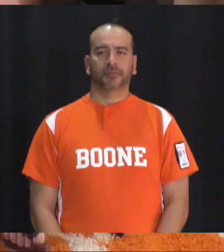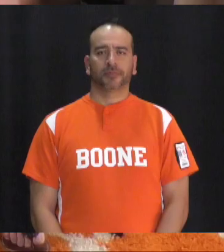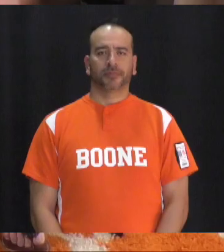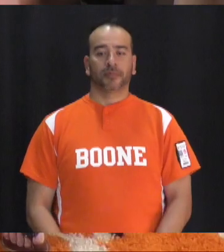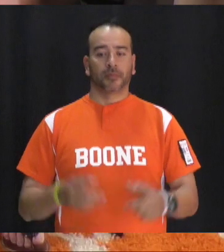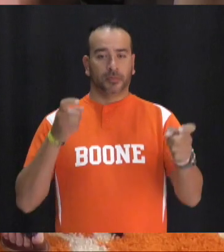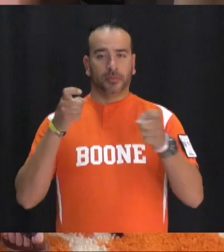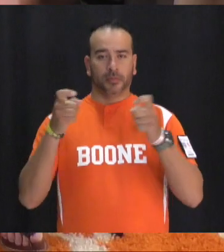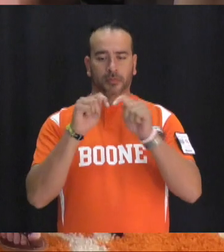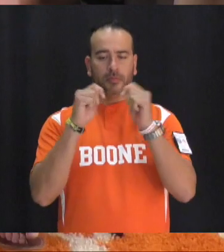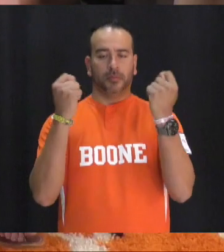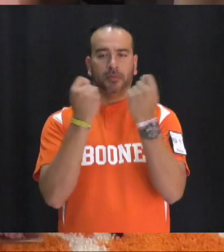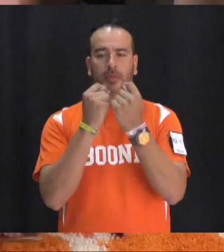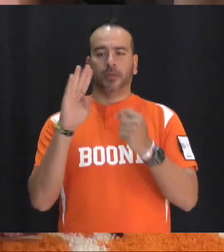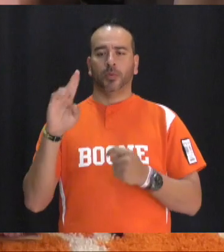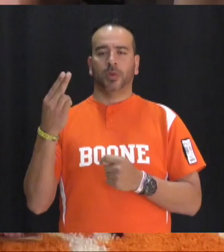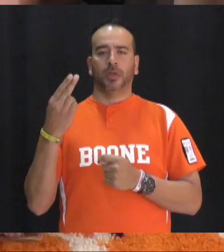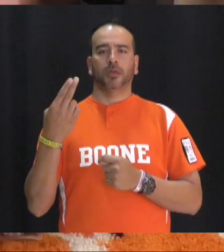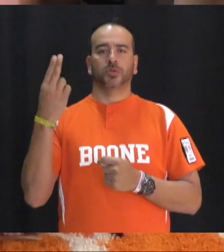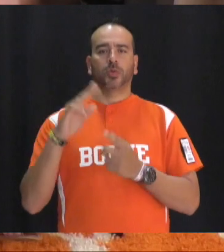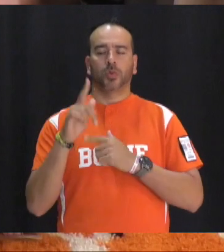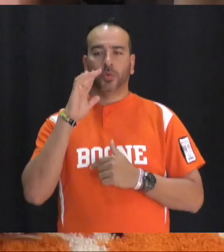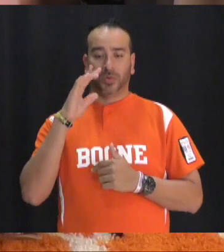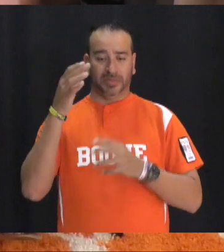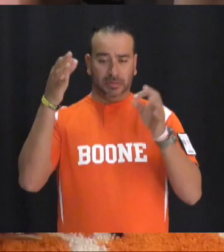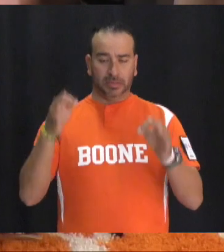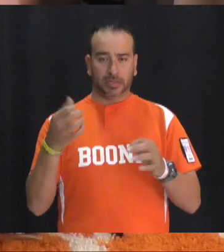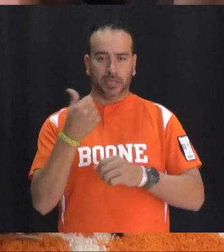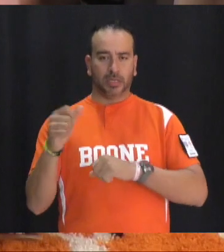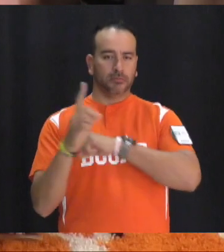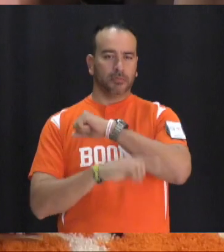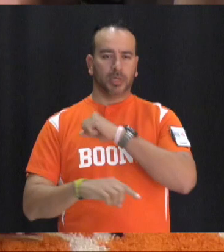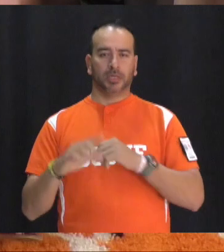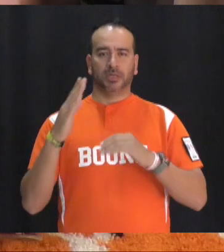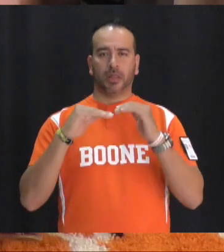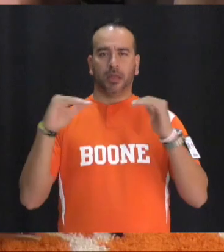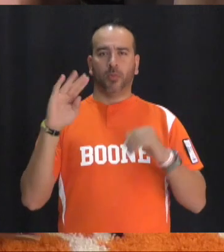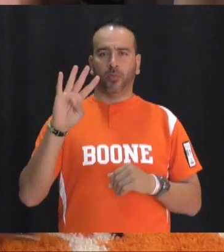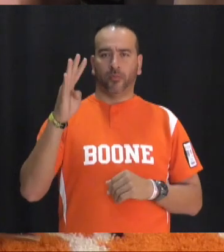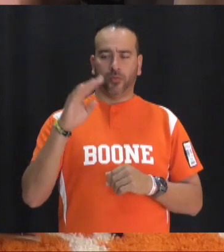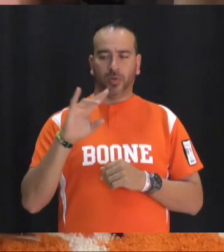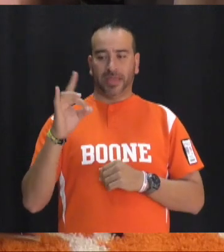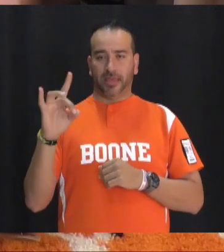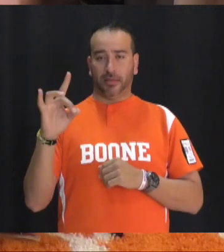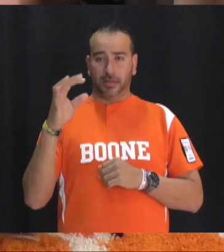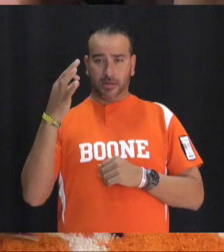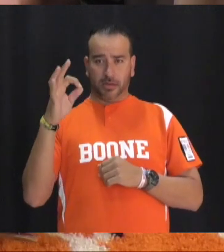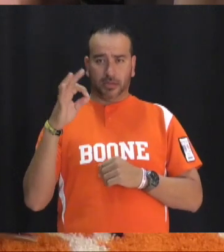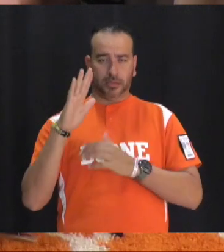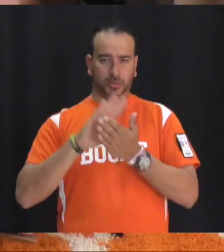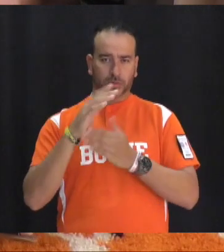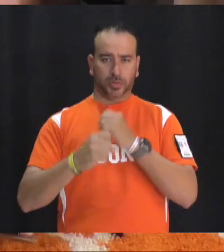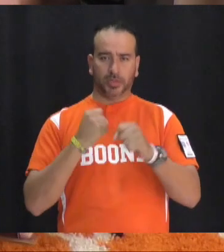the administrative team at Boone High School has determined that any student with a level 4 infraction in a 2018-2019 school year